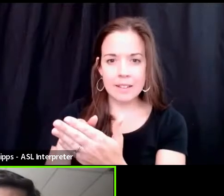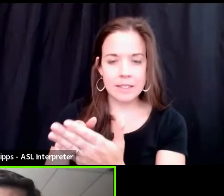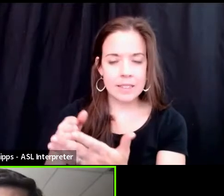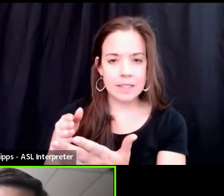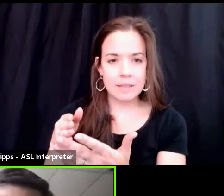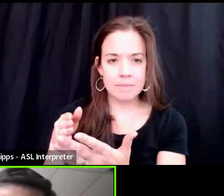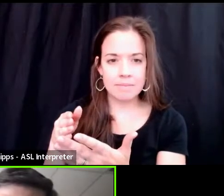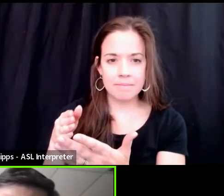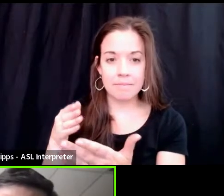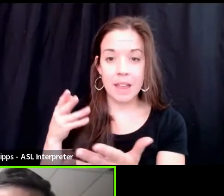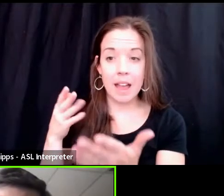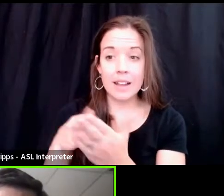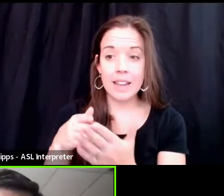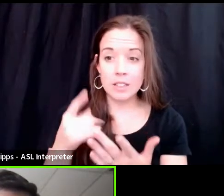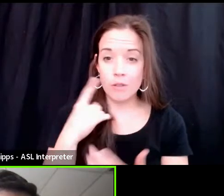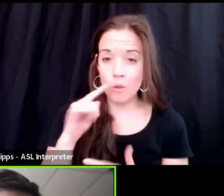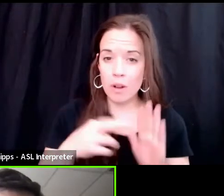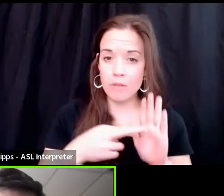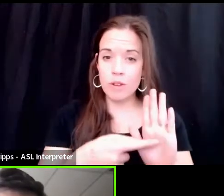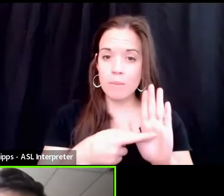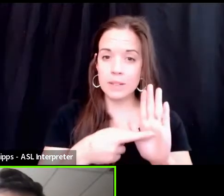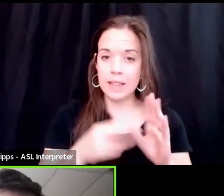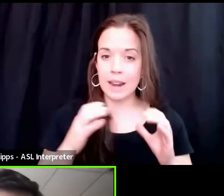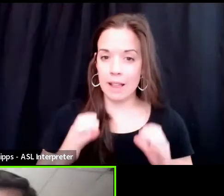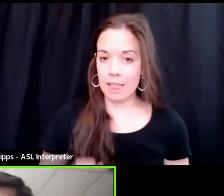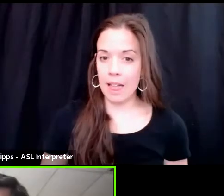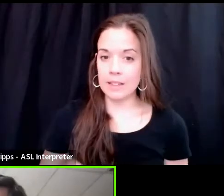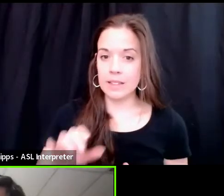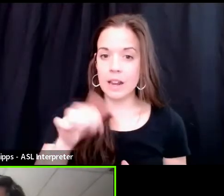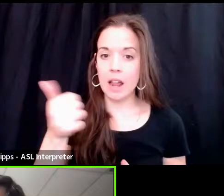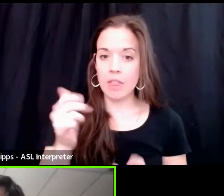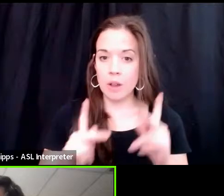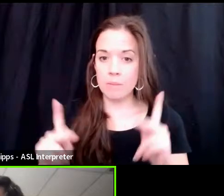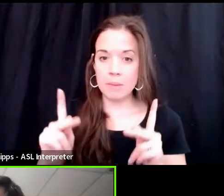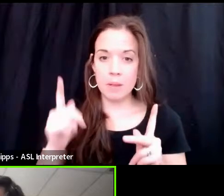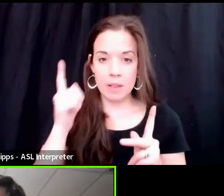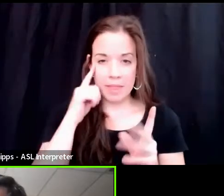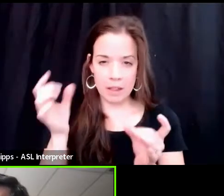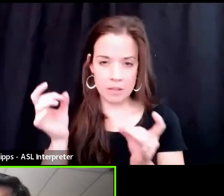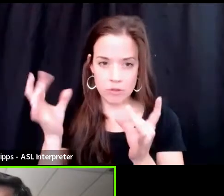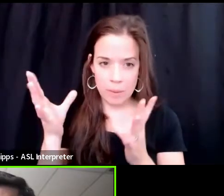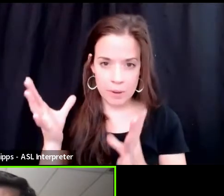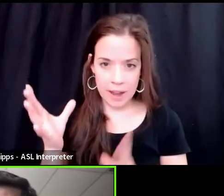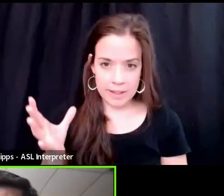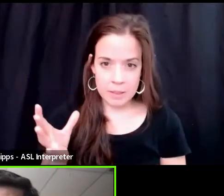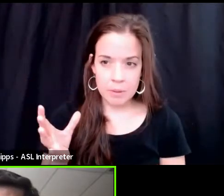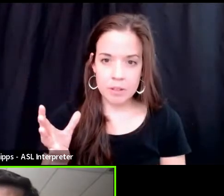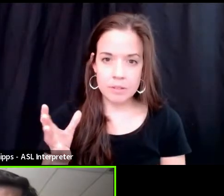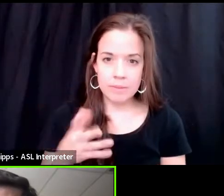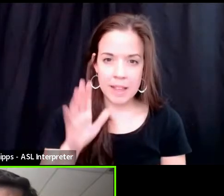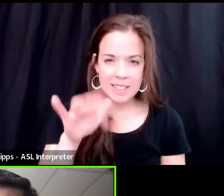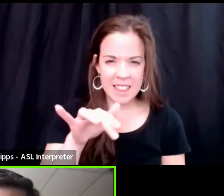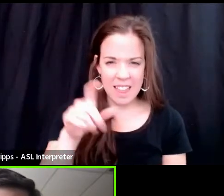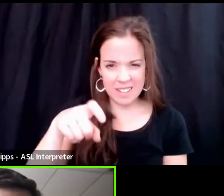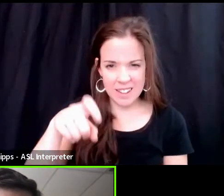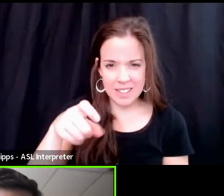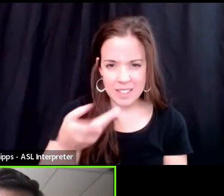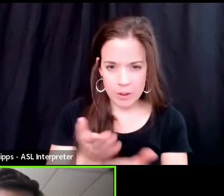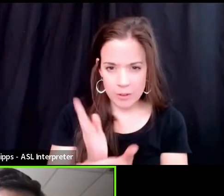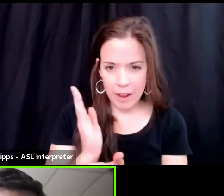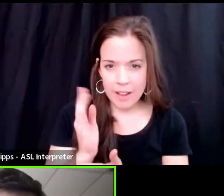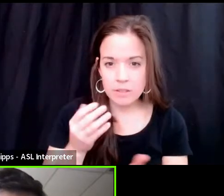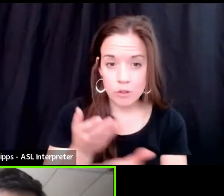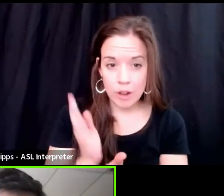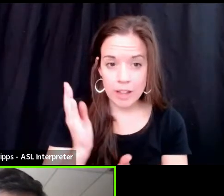for representing clients that others might consider reprehensible? Isn't this a necessary right, the right to an